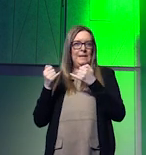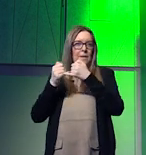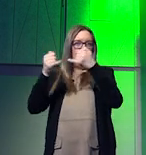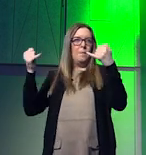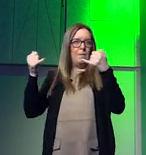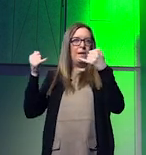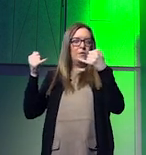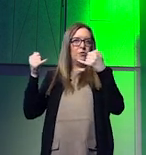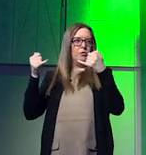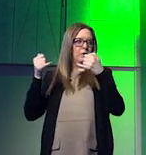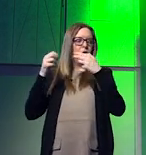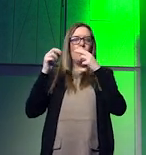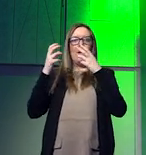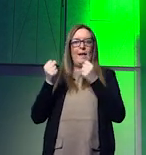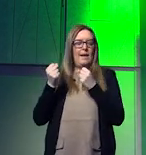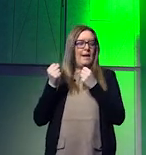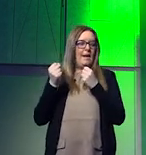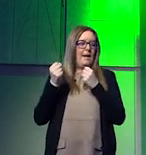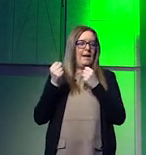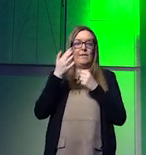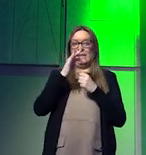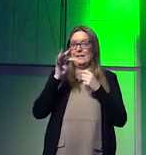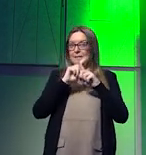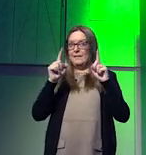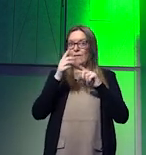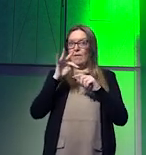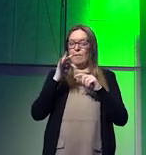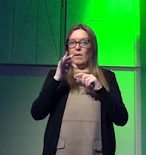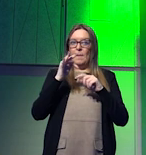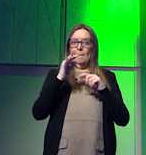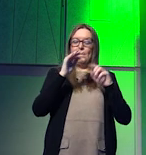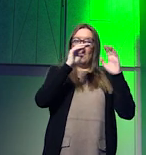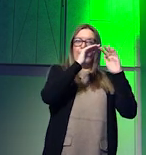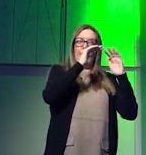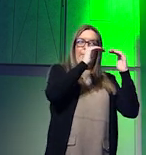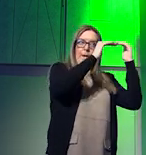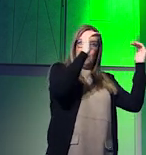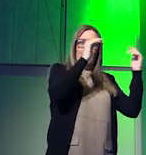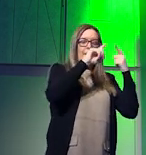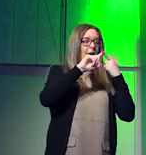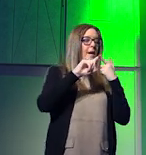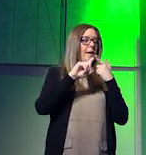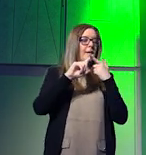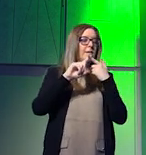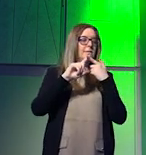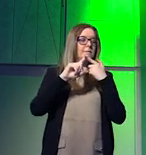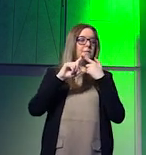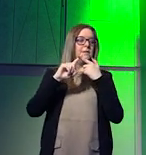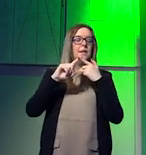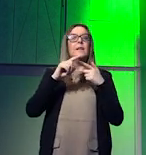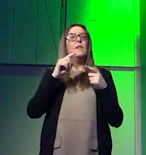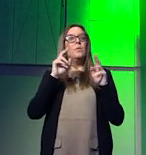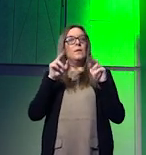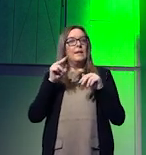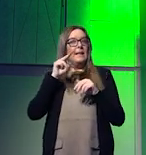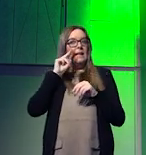overshoot so we have climate forcings coming from above if we may call it this way and then anthropogenic activities which are essentially